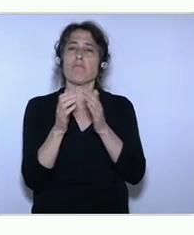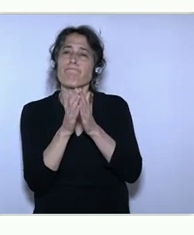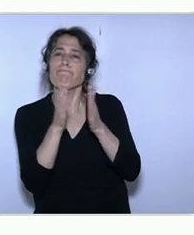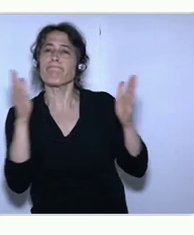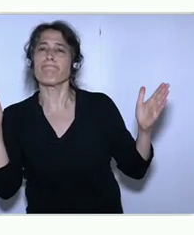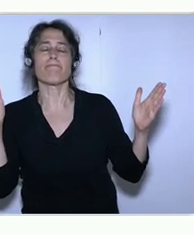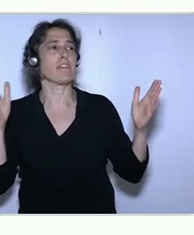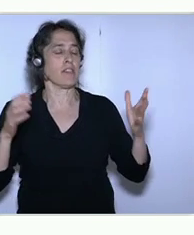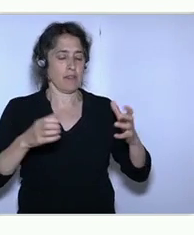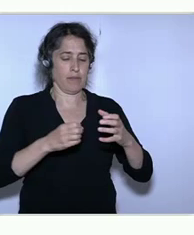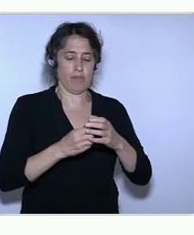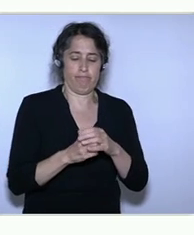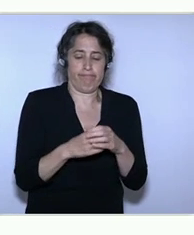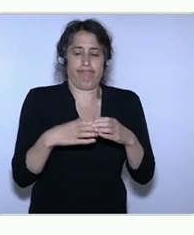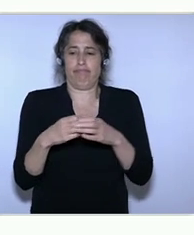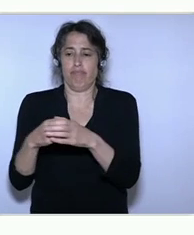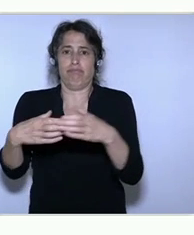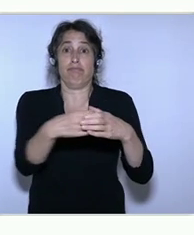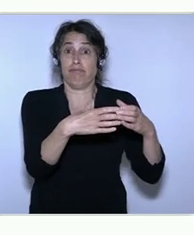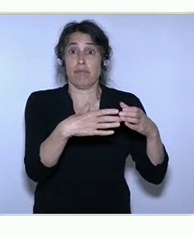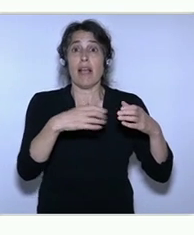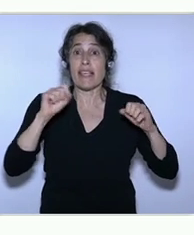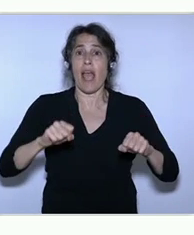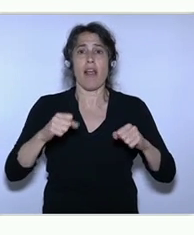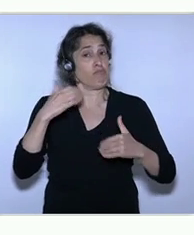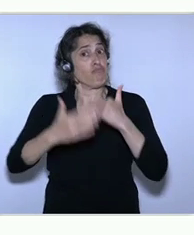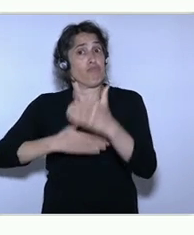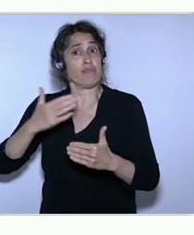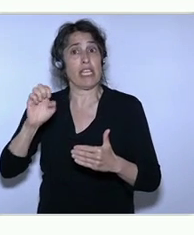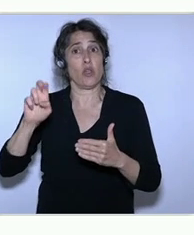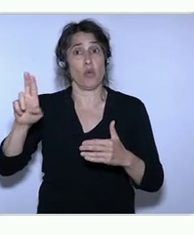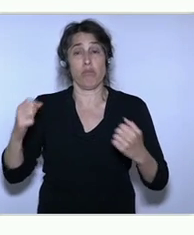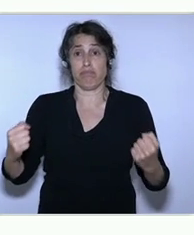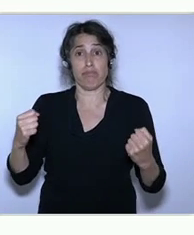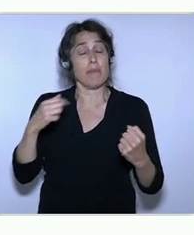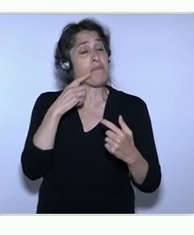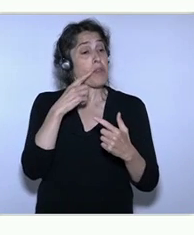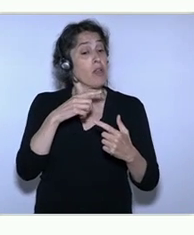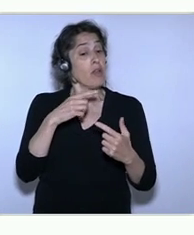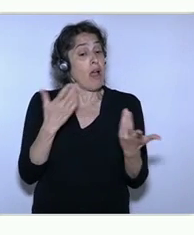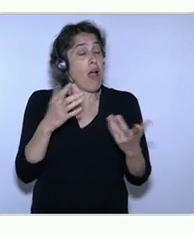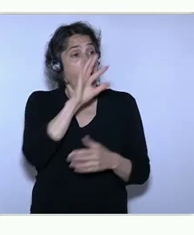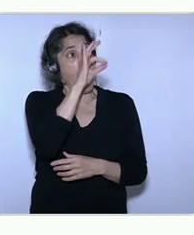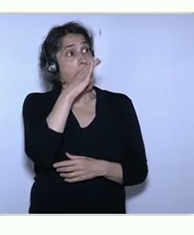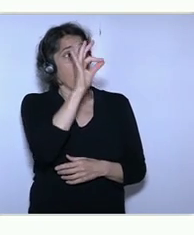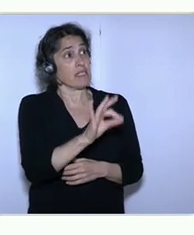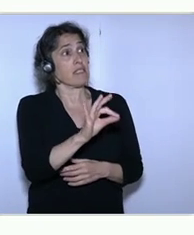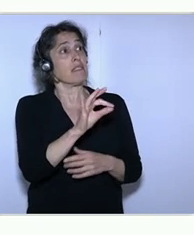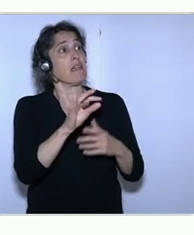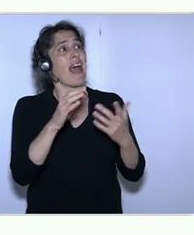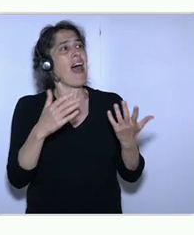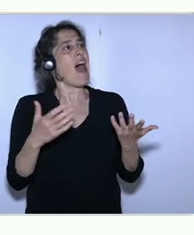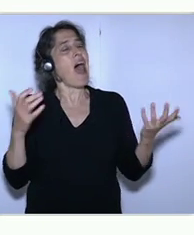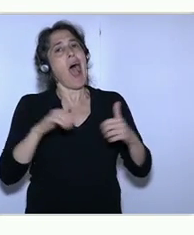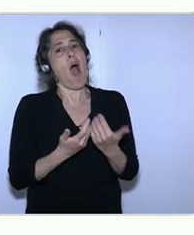help startups and what do you expect from the EU? OK. I'm going to give you a magic wand. What would you like implemented tomorrow? wand.